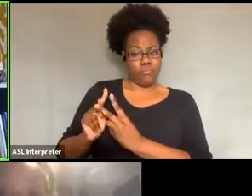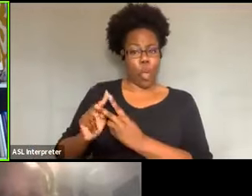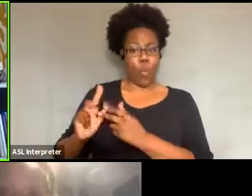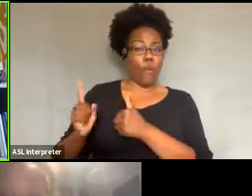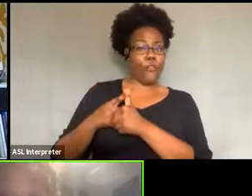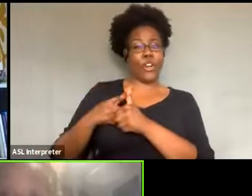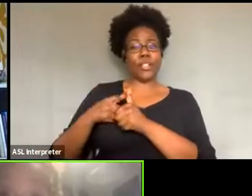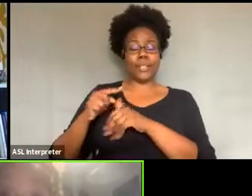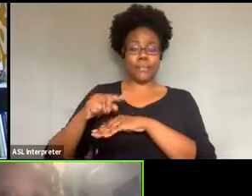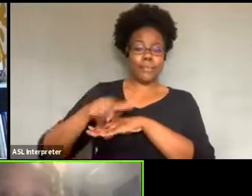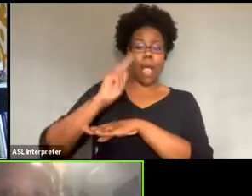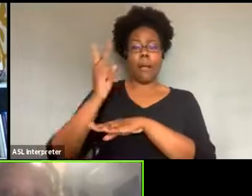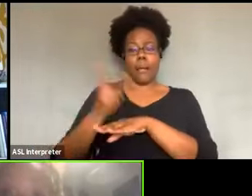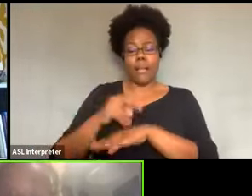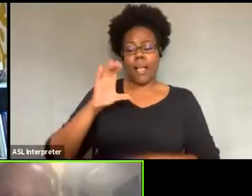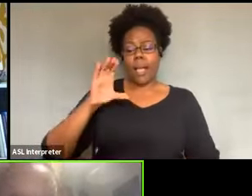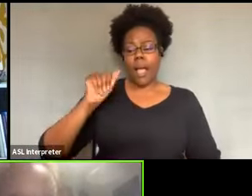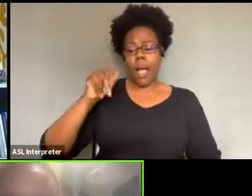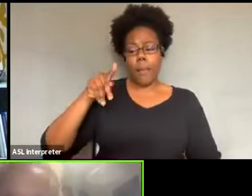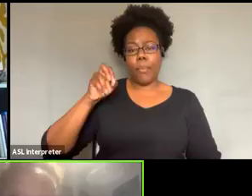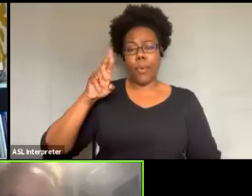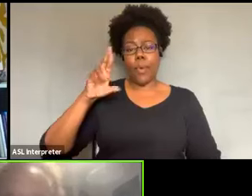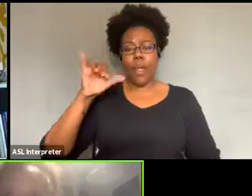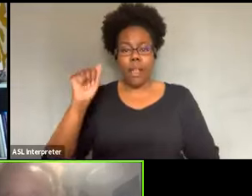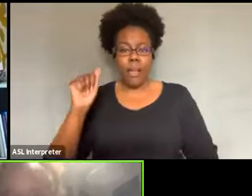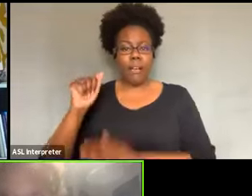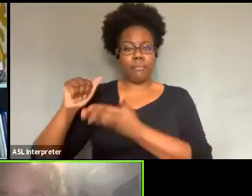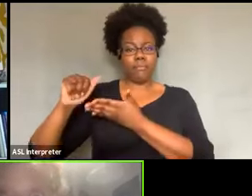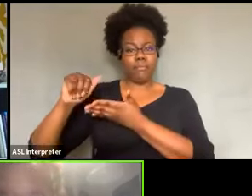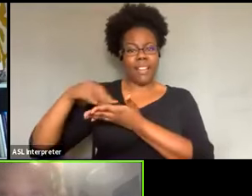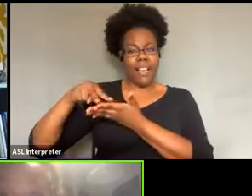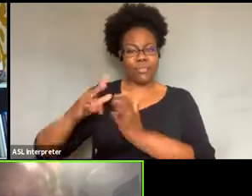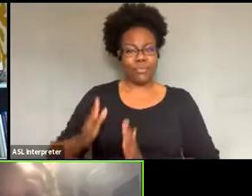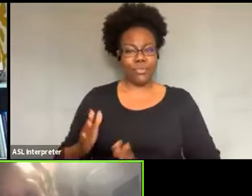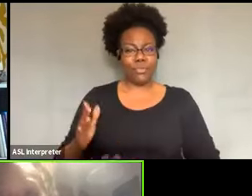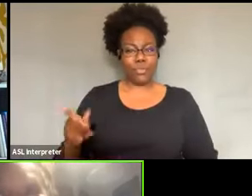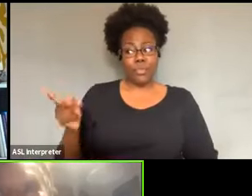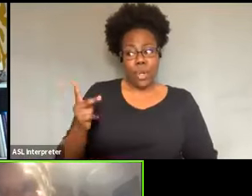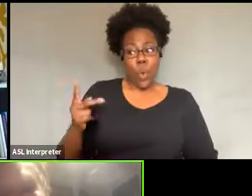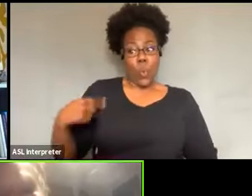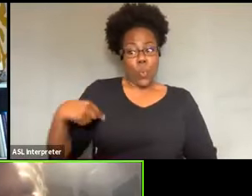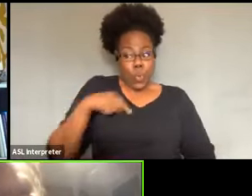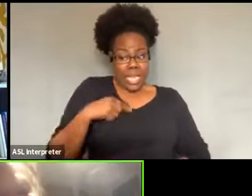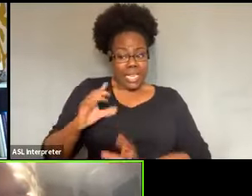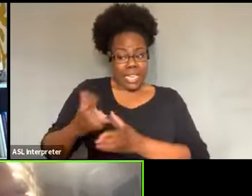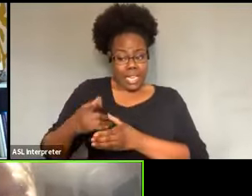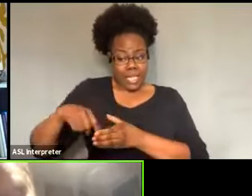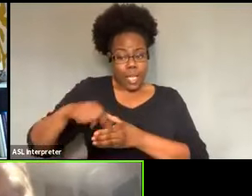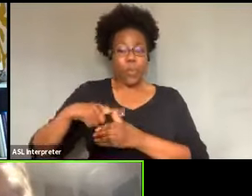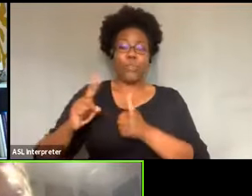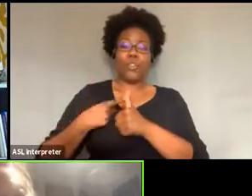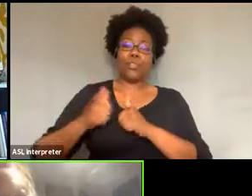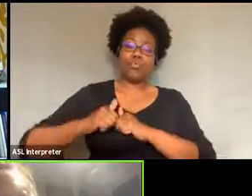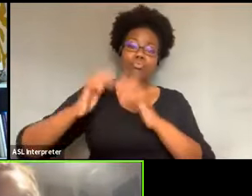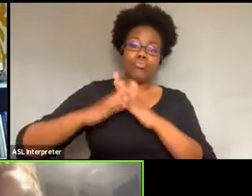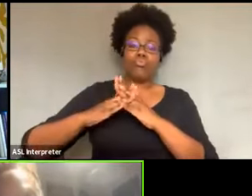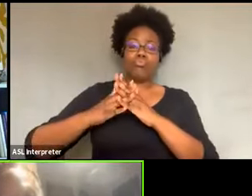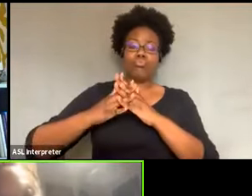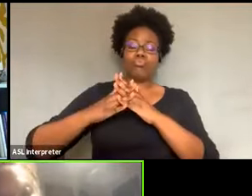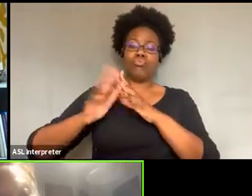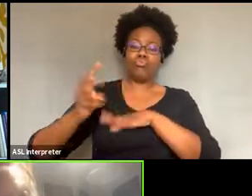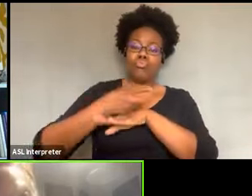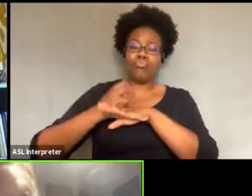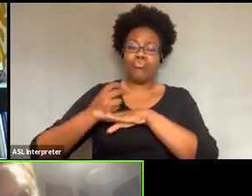that in our shows here in Tucson, that we were the first to do that. So it's, it's, really, again, to, to feel that